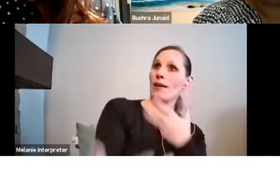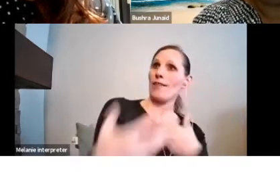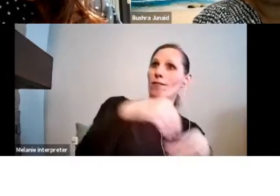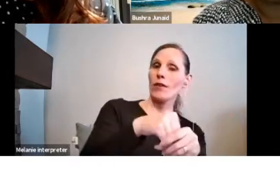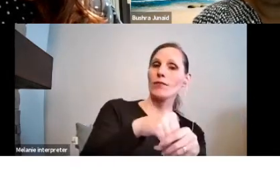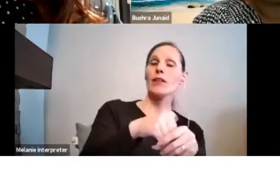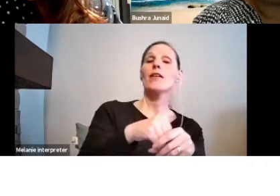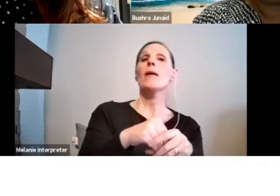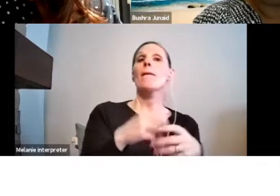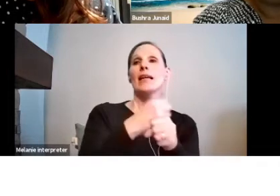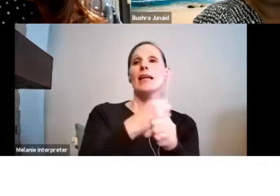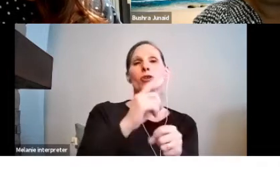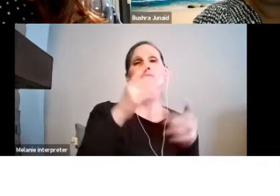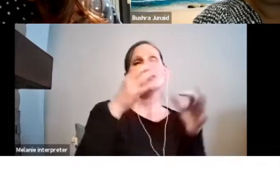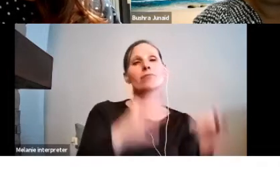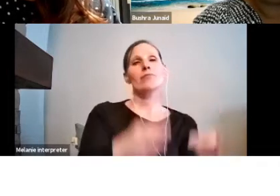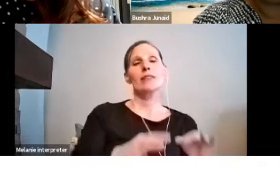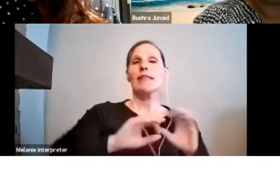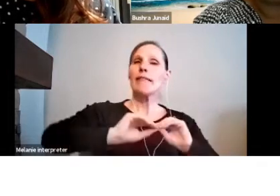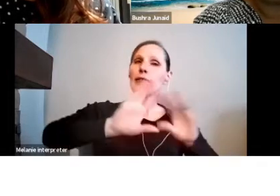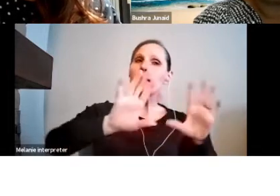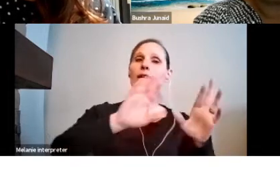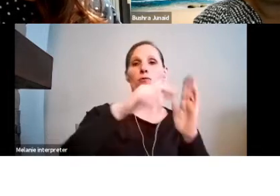and the project plans.